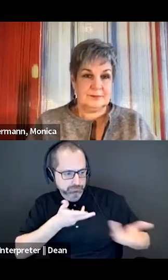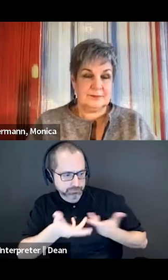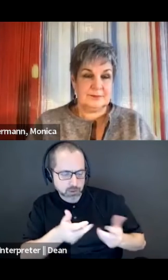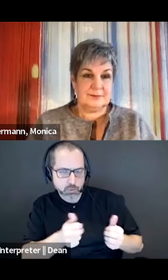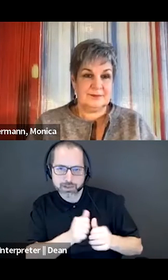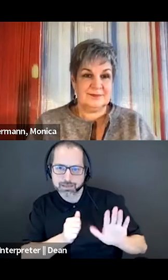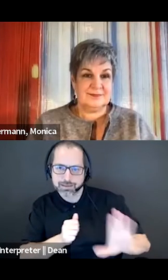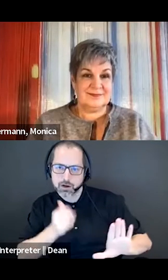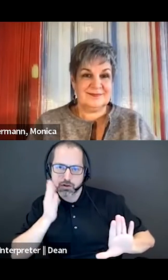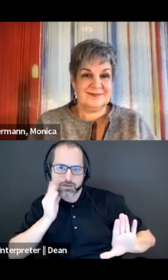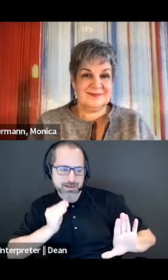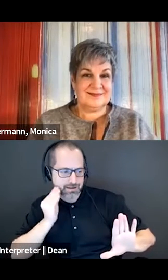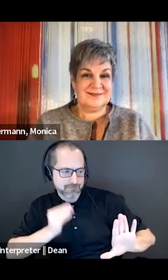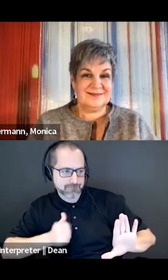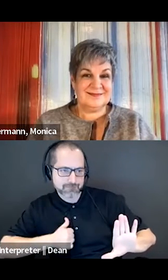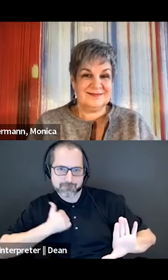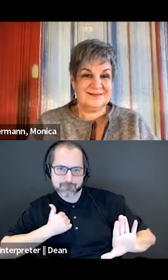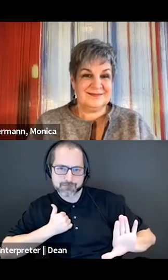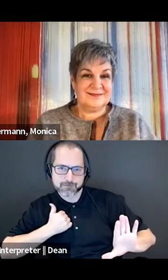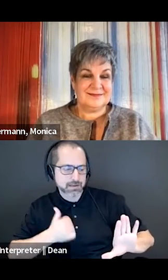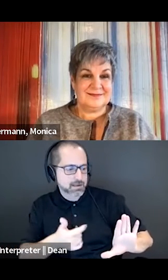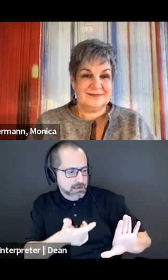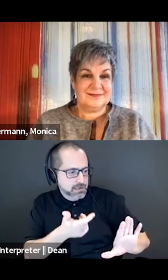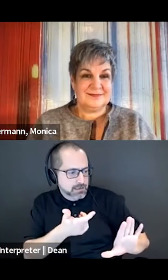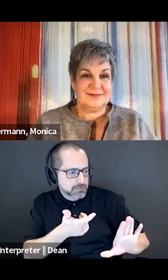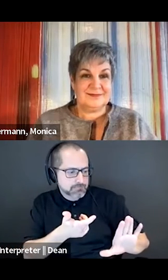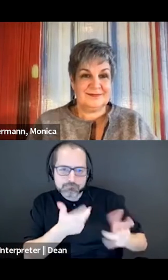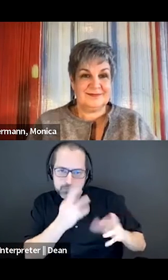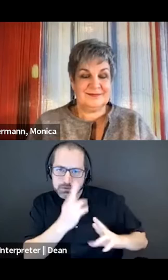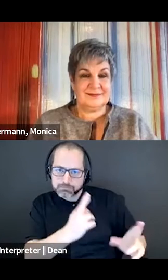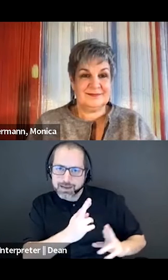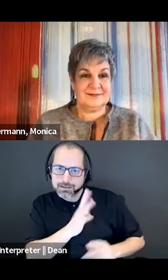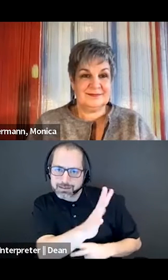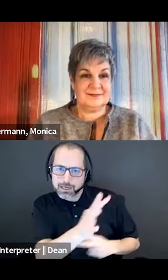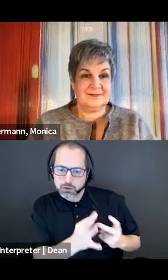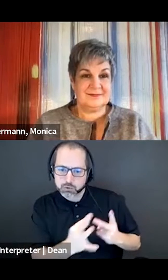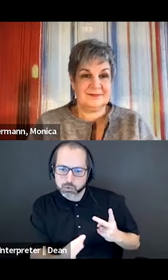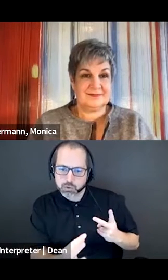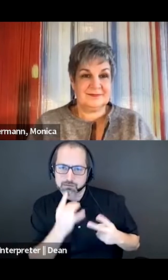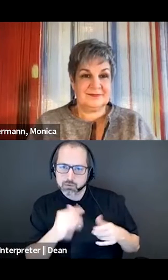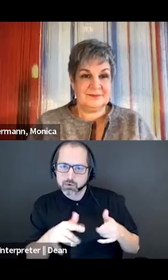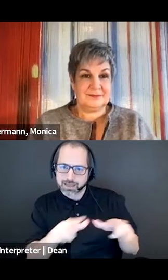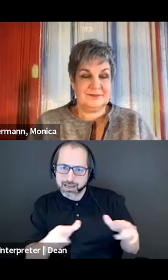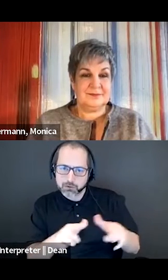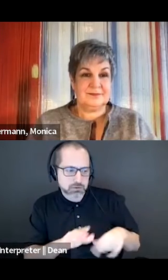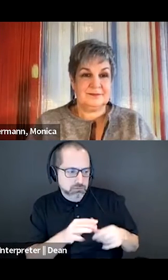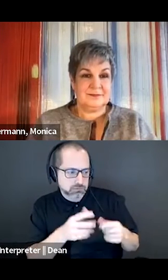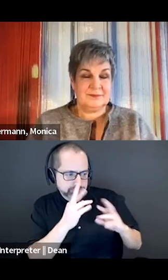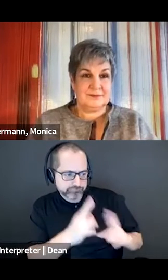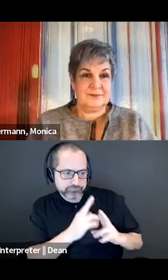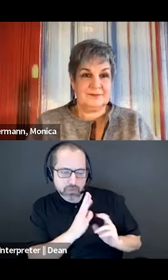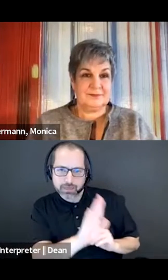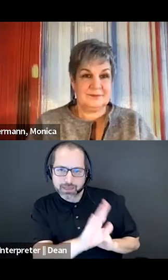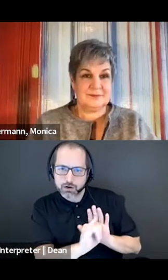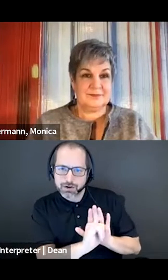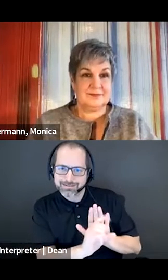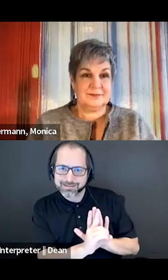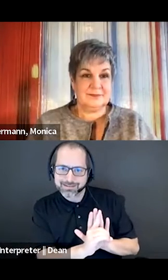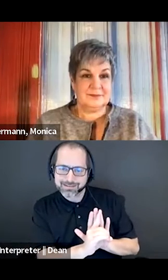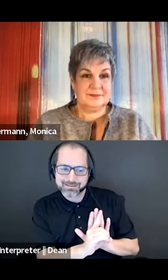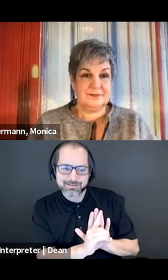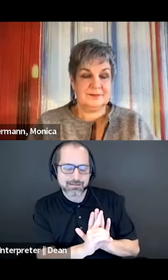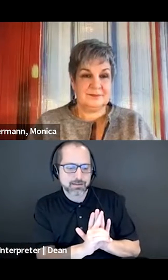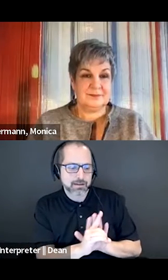and that we're respectful of their choice in terms of language and identity and that that choice